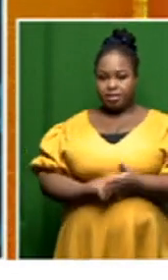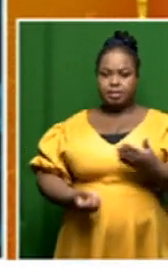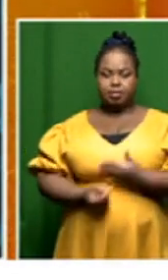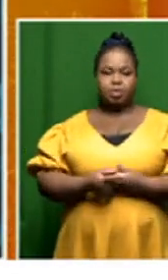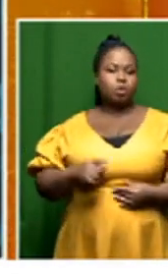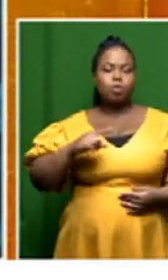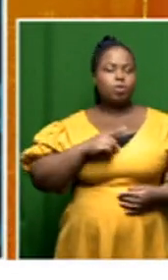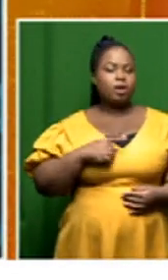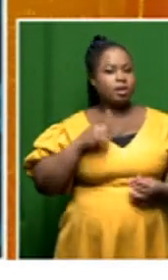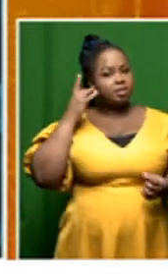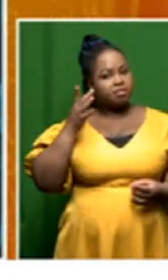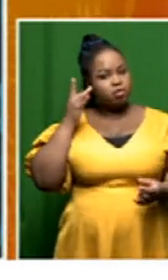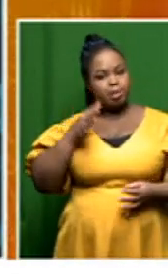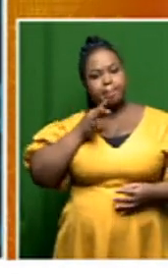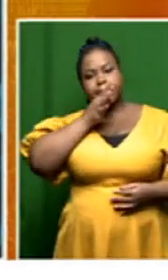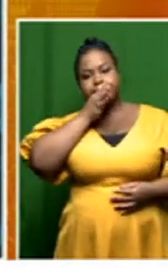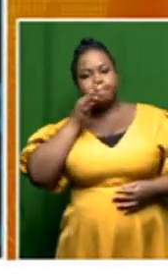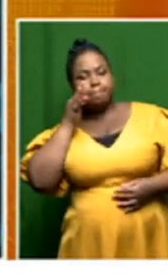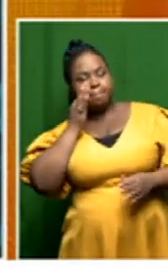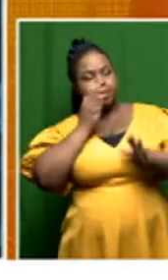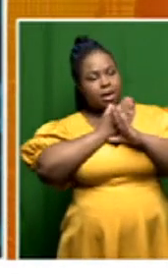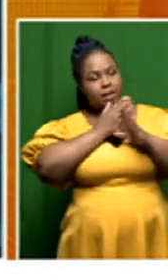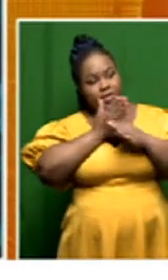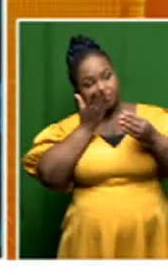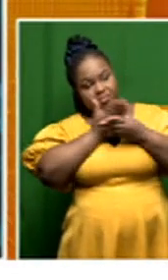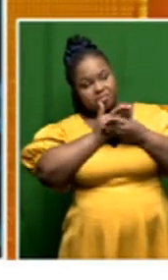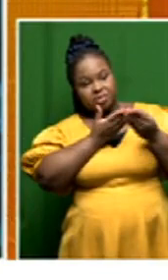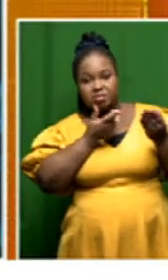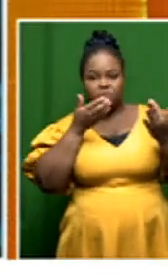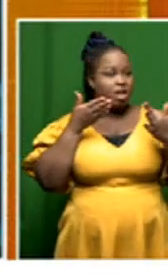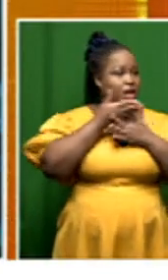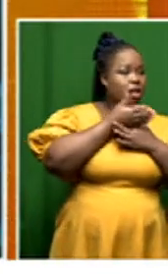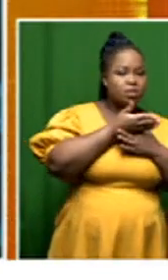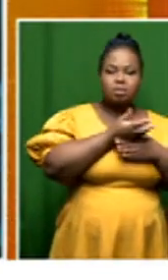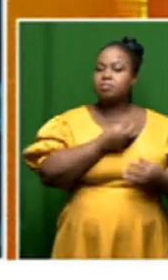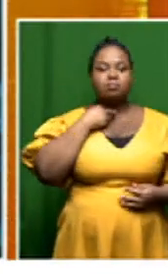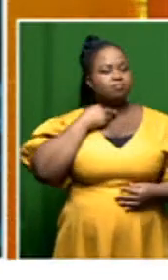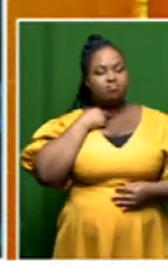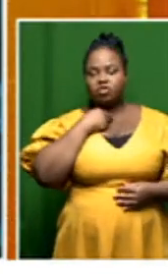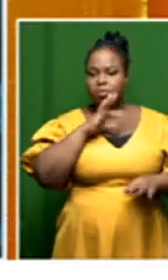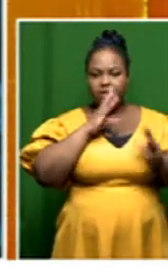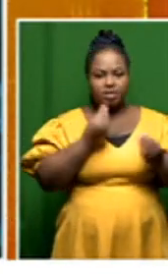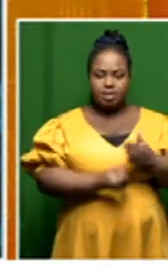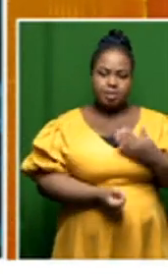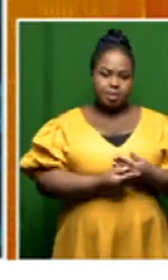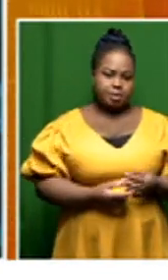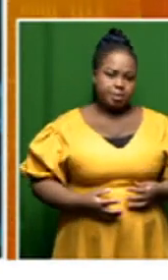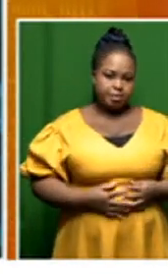the fact that information remains classified and people can't gain access to the details of what actually happened